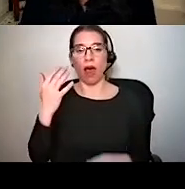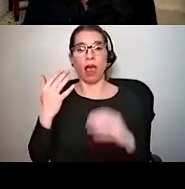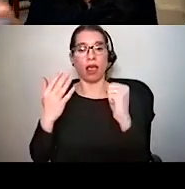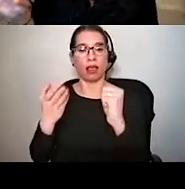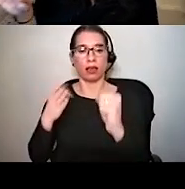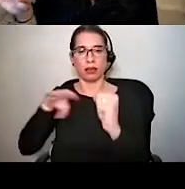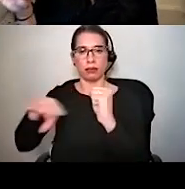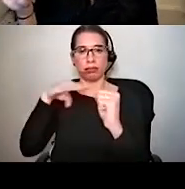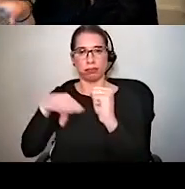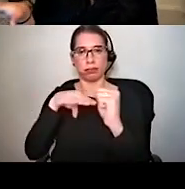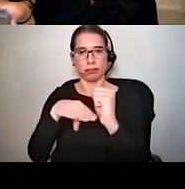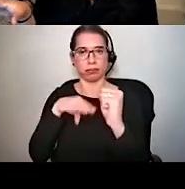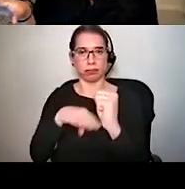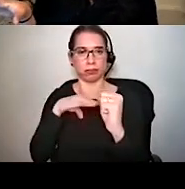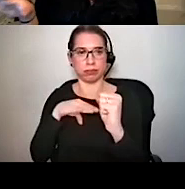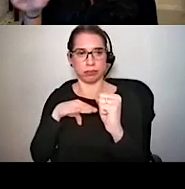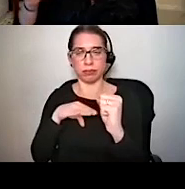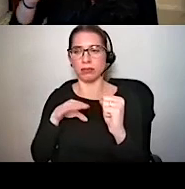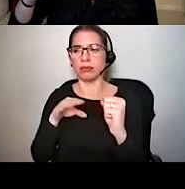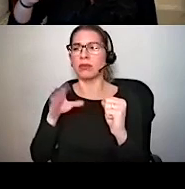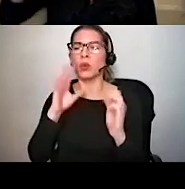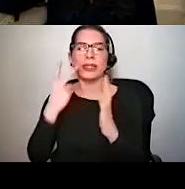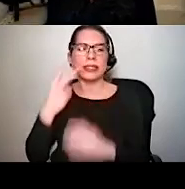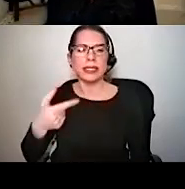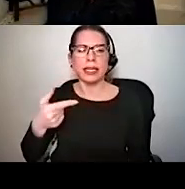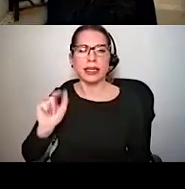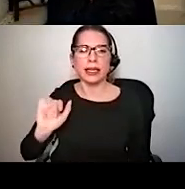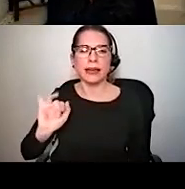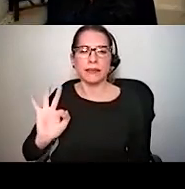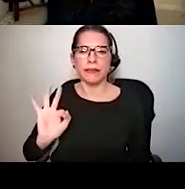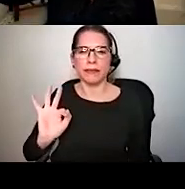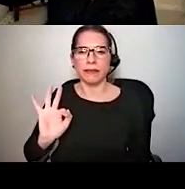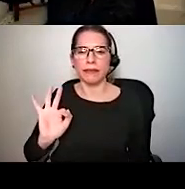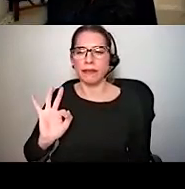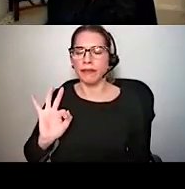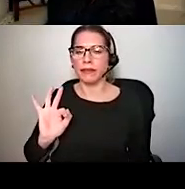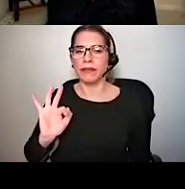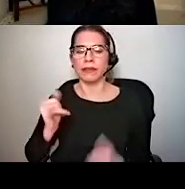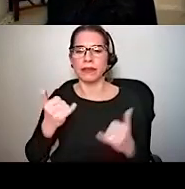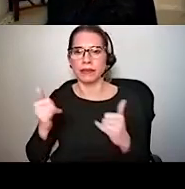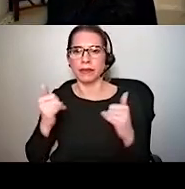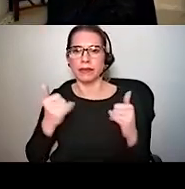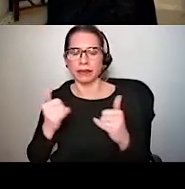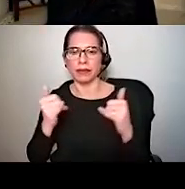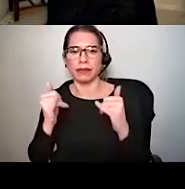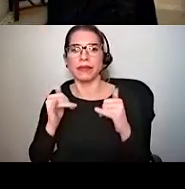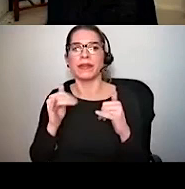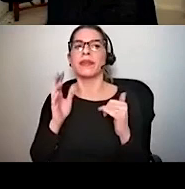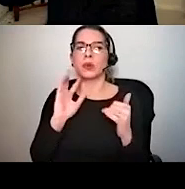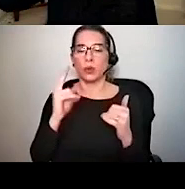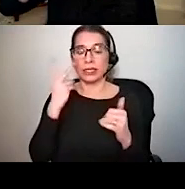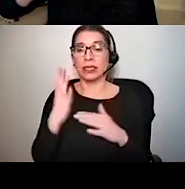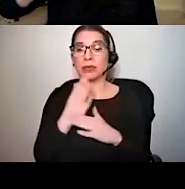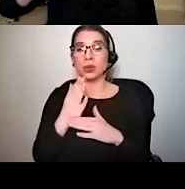It's actually going to be a GIF that comes up. And so what it's going to do is bounce between the topmost or dorsal section